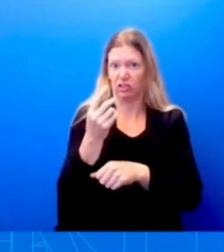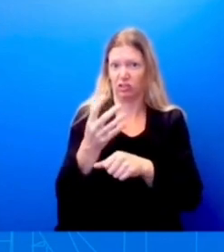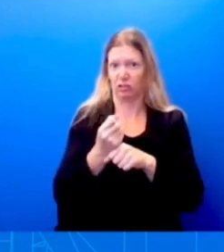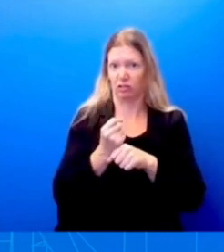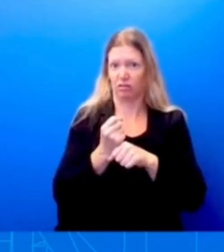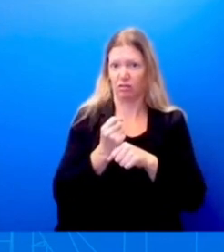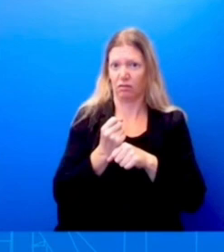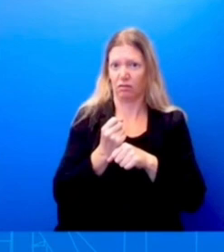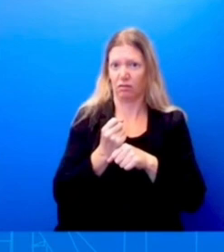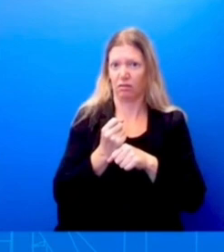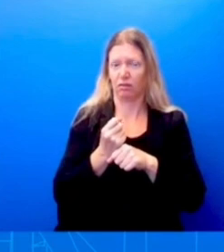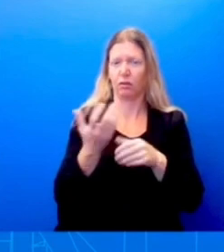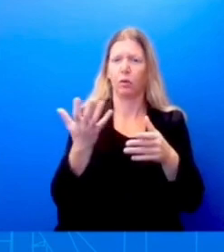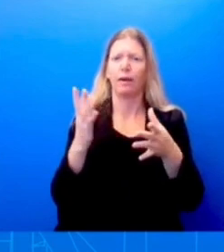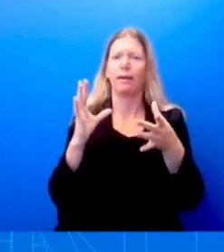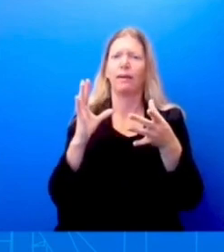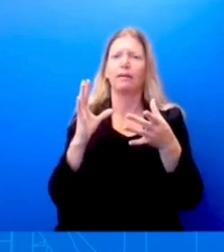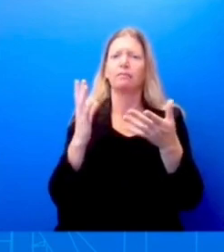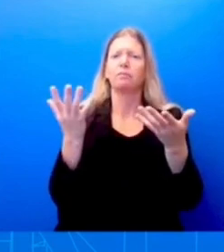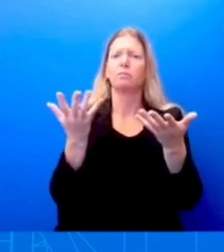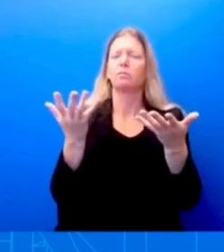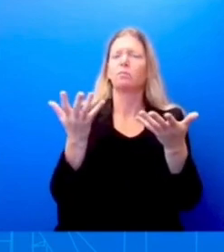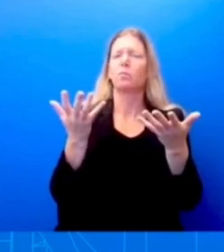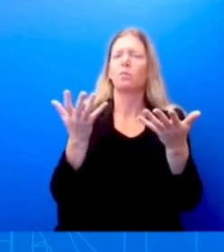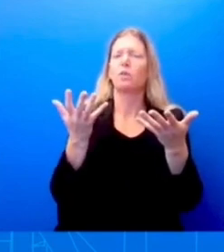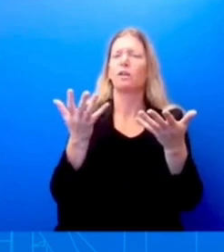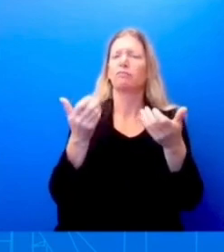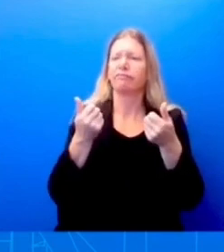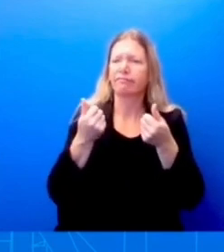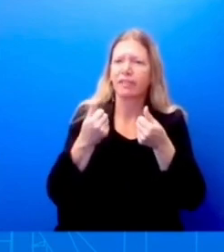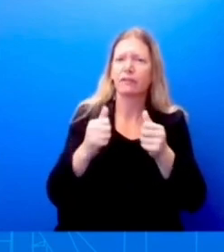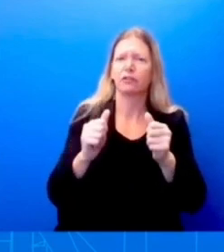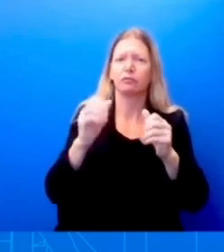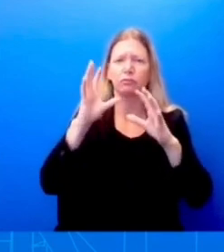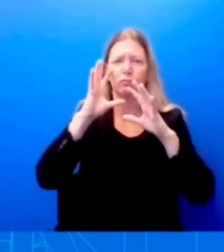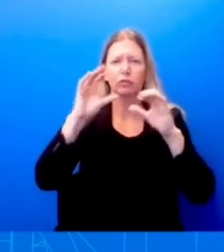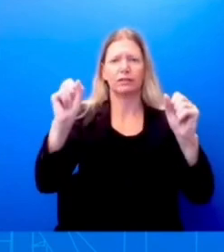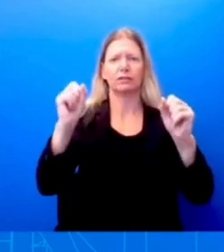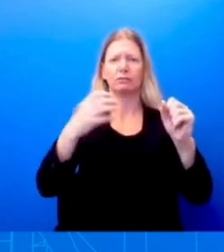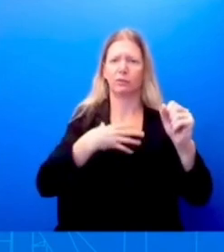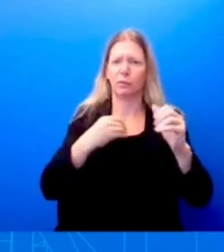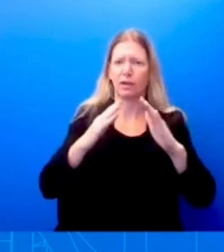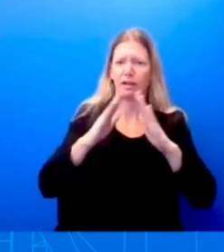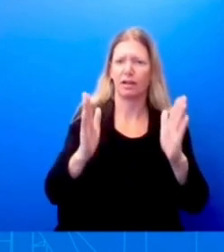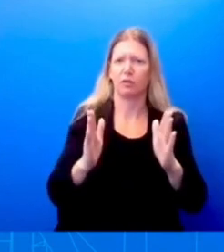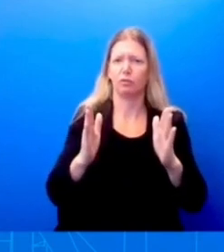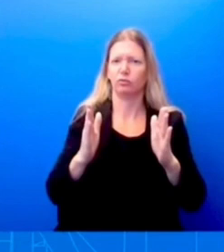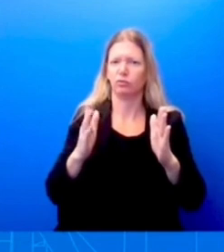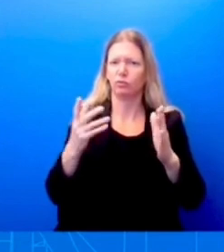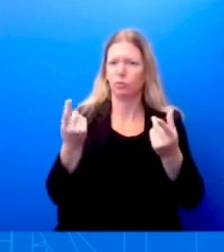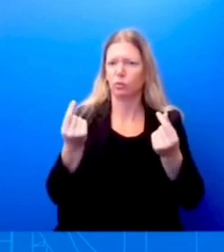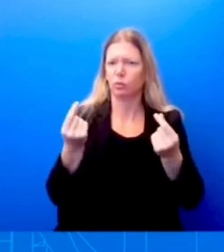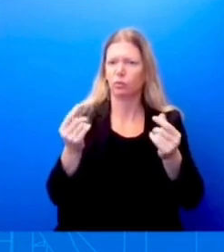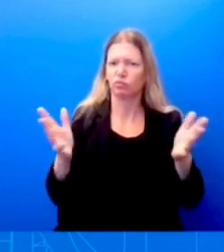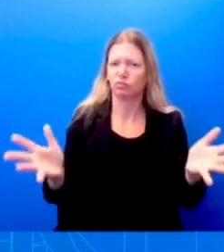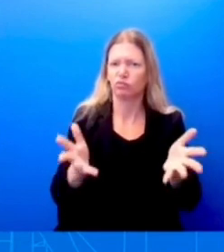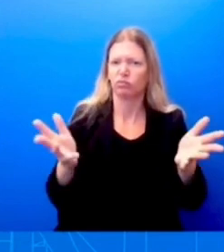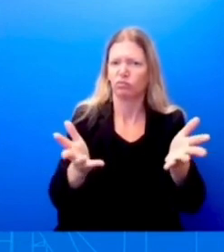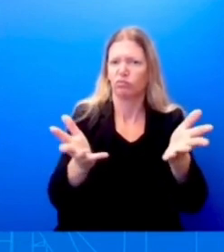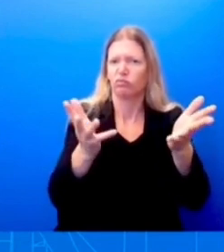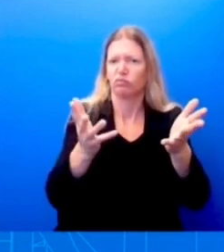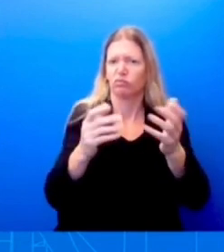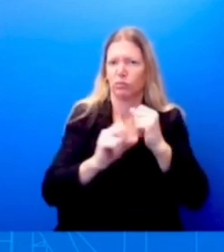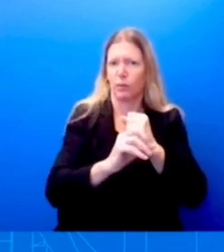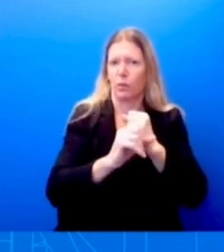or effort will the administration and the White House be doing starting in mid September to get people to get that shot, to get more